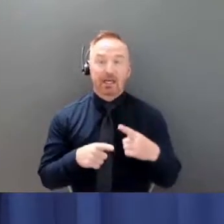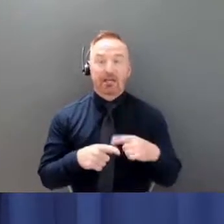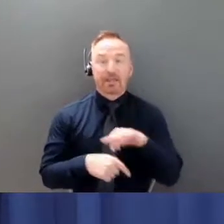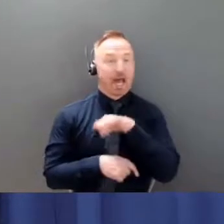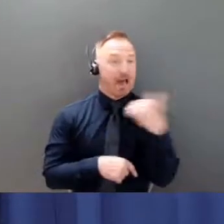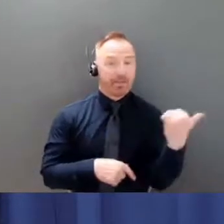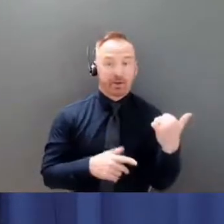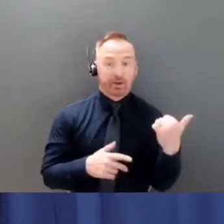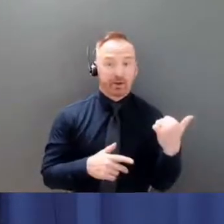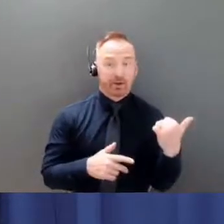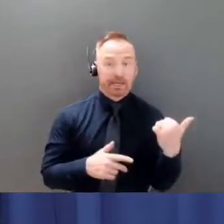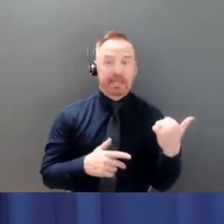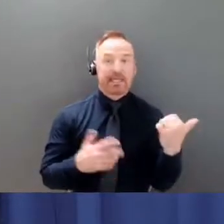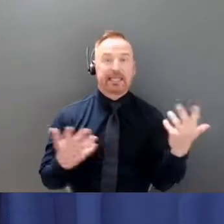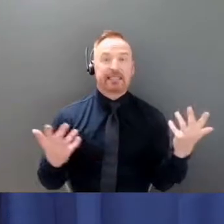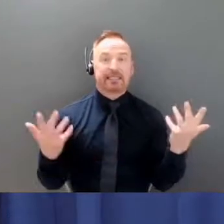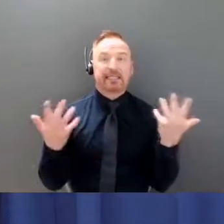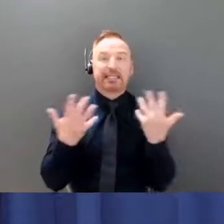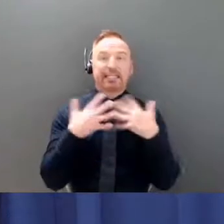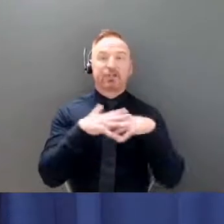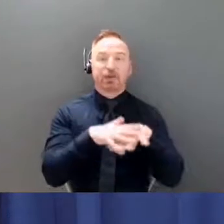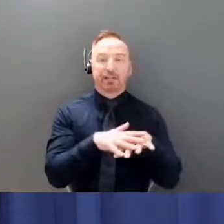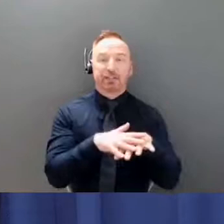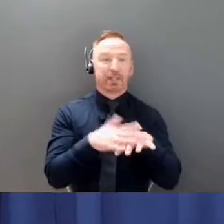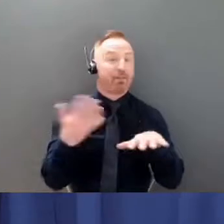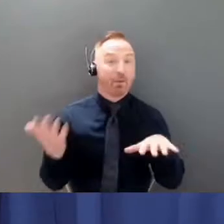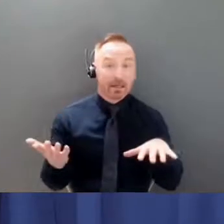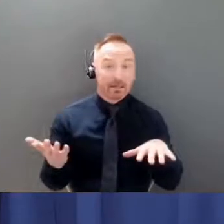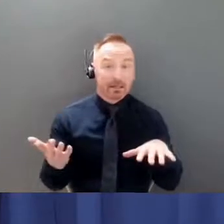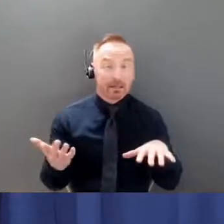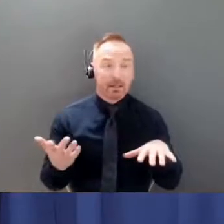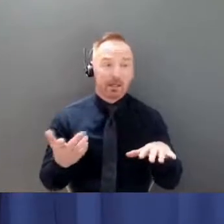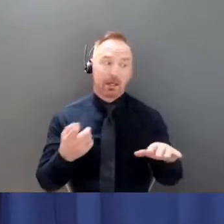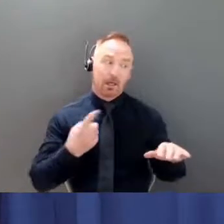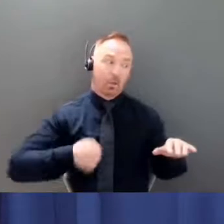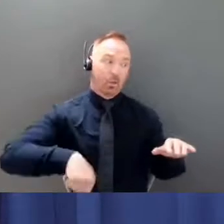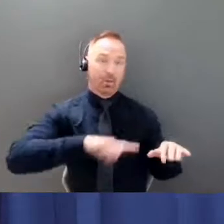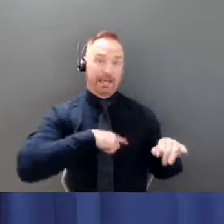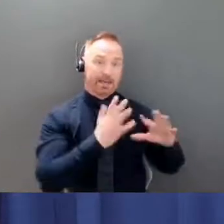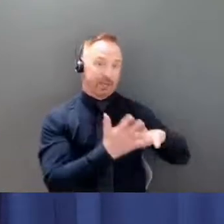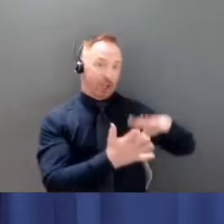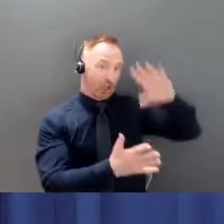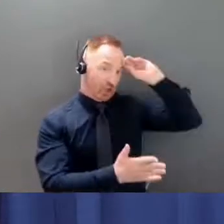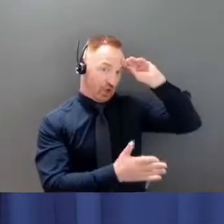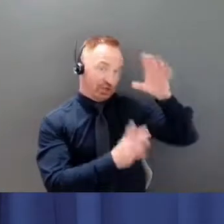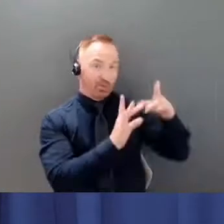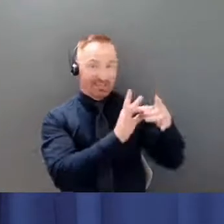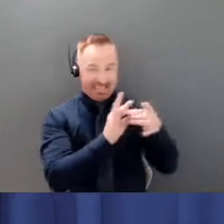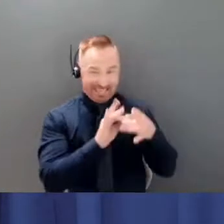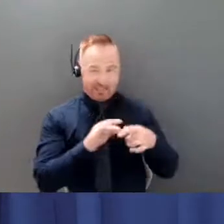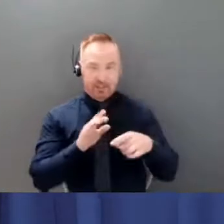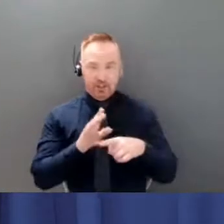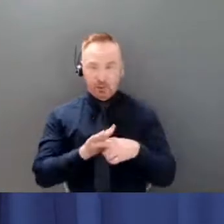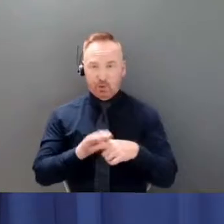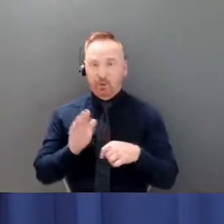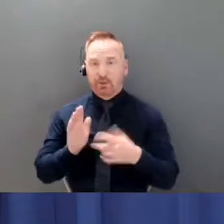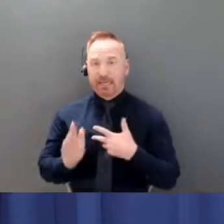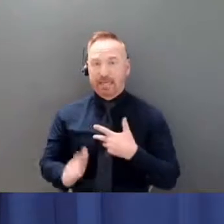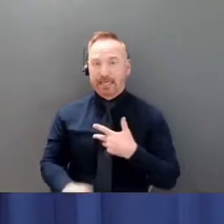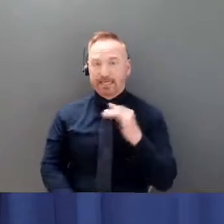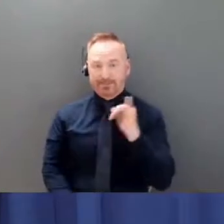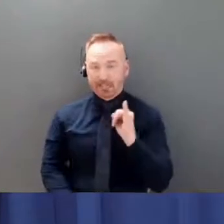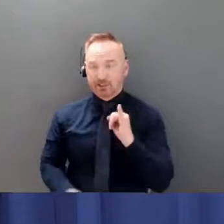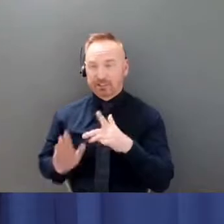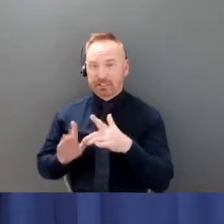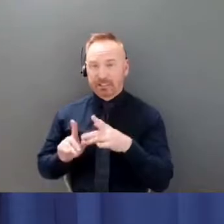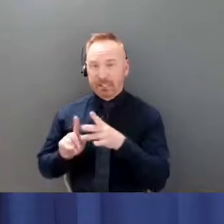integrating what we've learned about infection control in hospital and how crucial it is